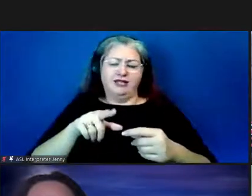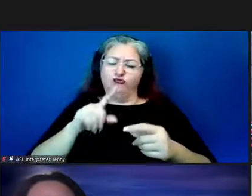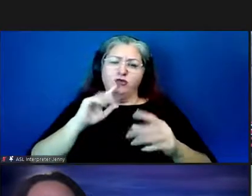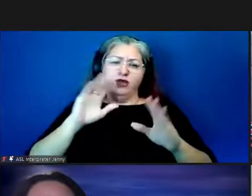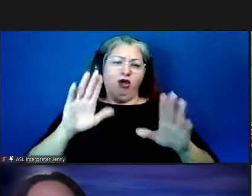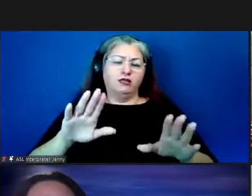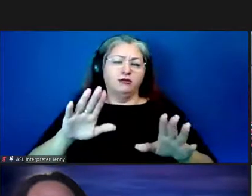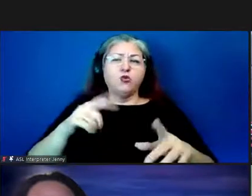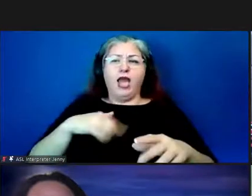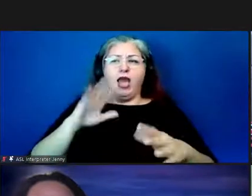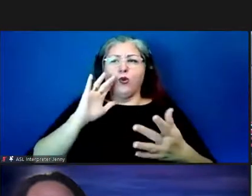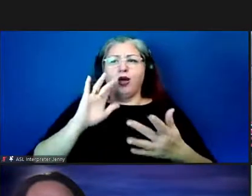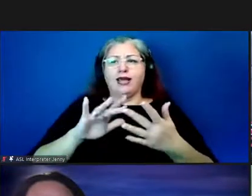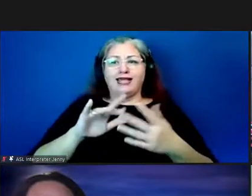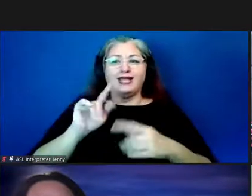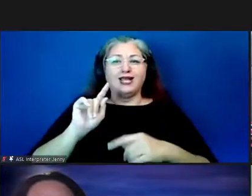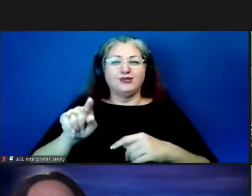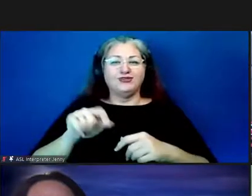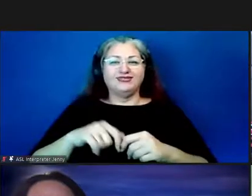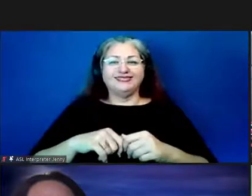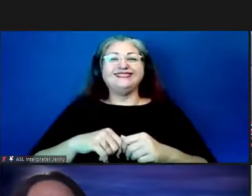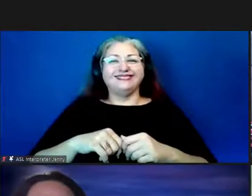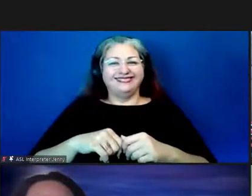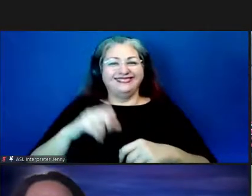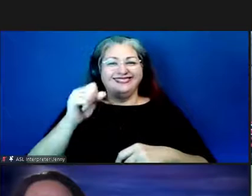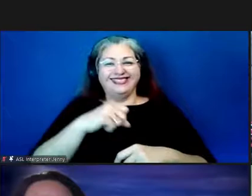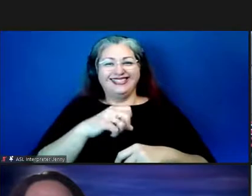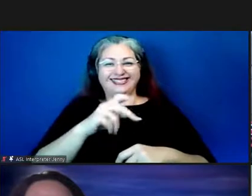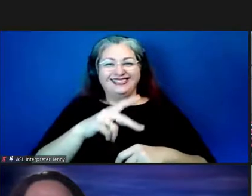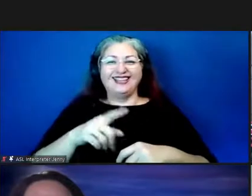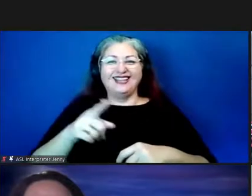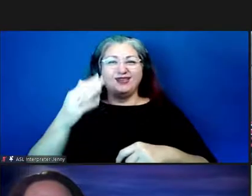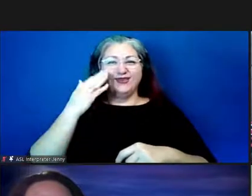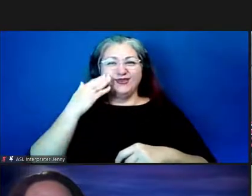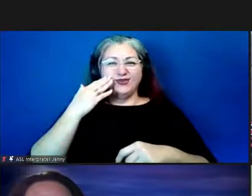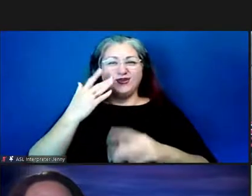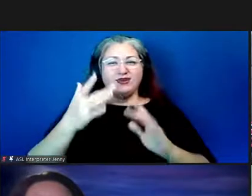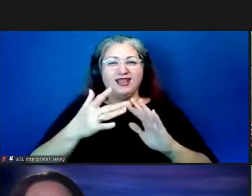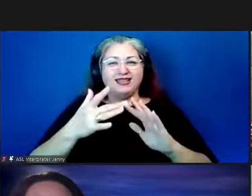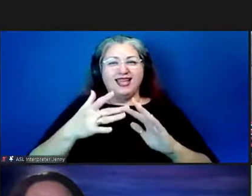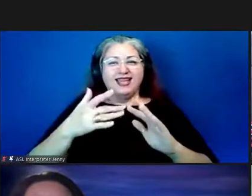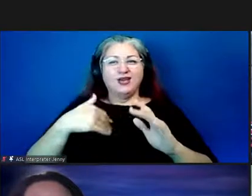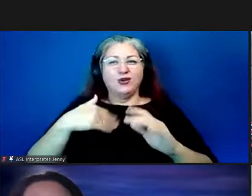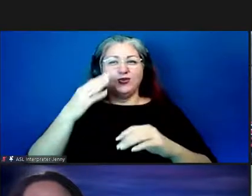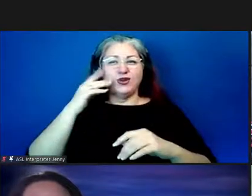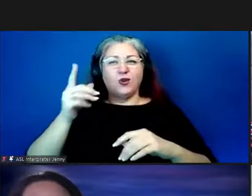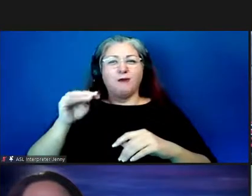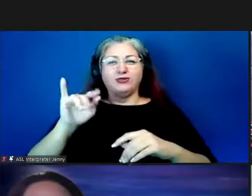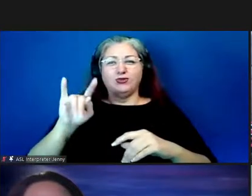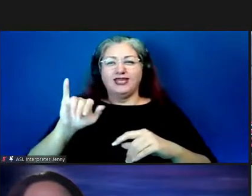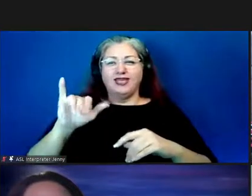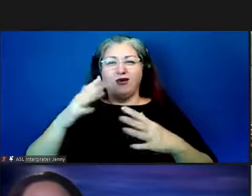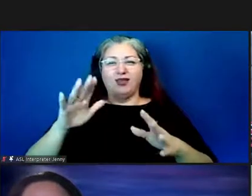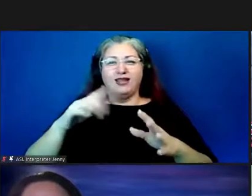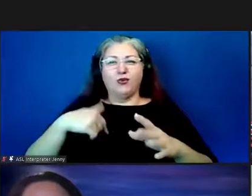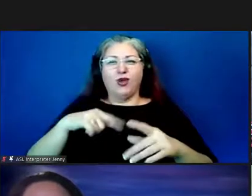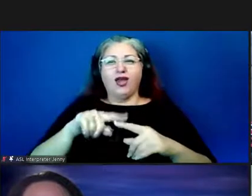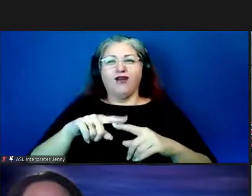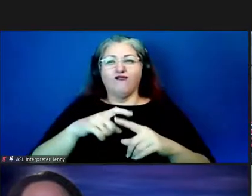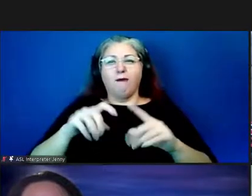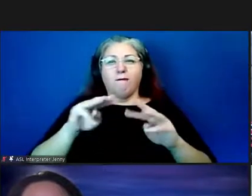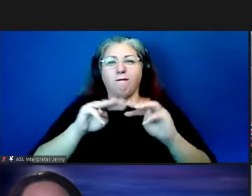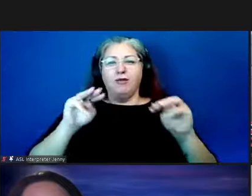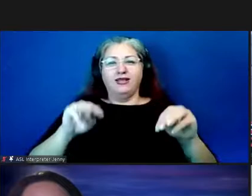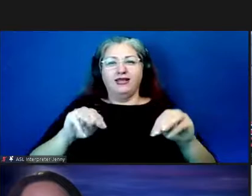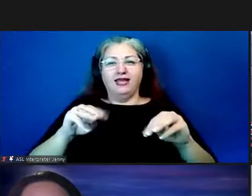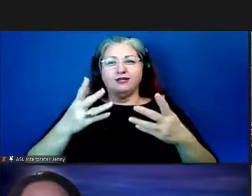i'm gonna be contacting you yes thanks you know our content you know we know mizuki everyone yes so we're all from montana um